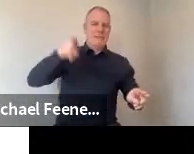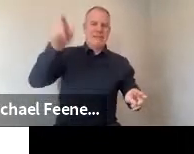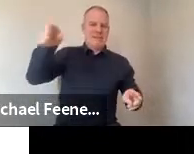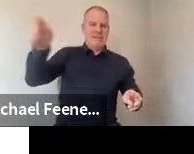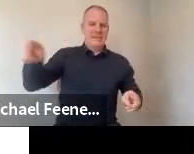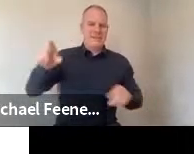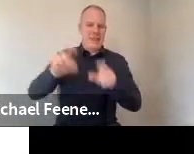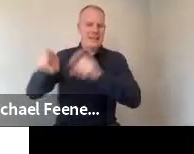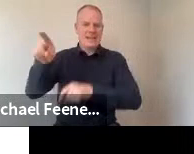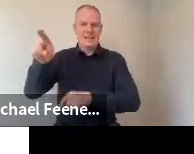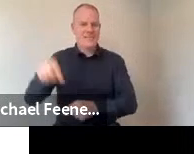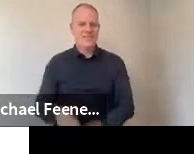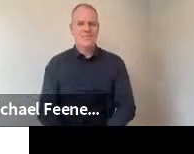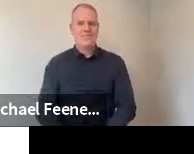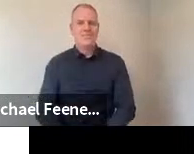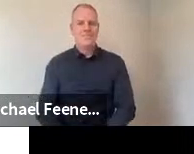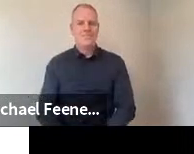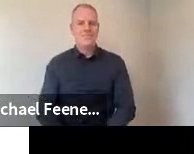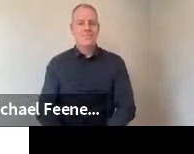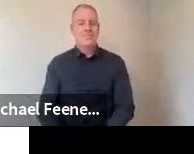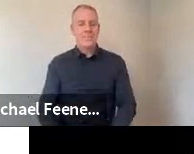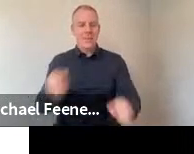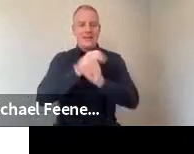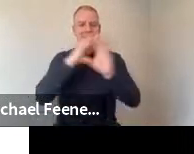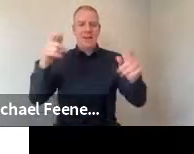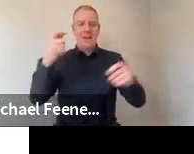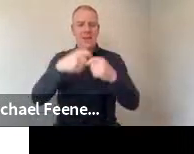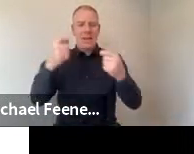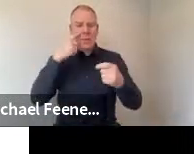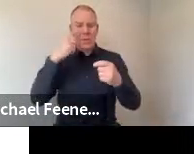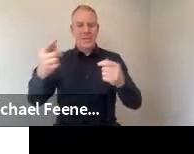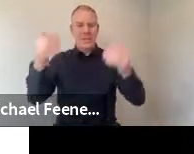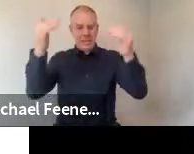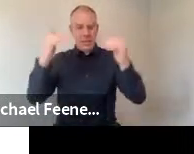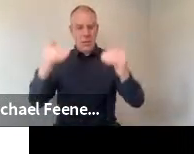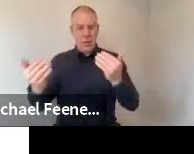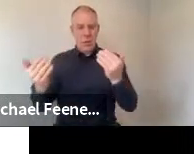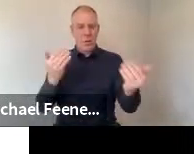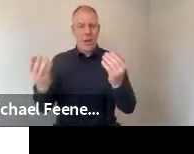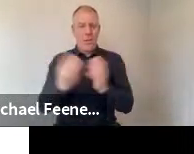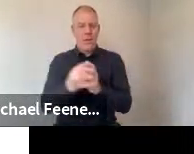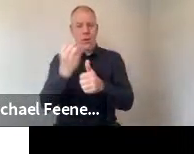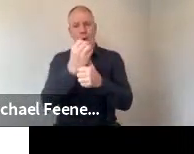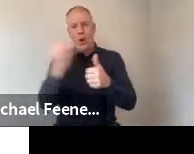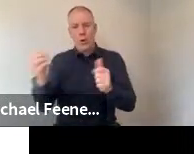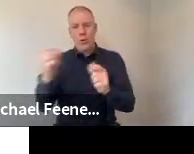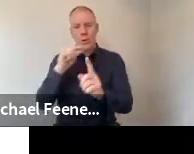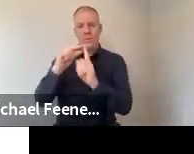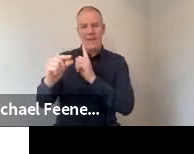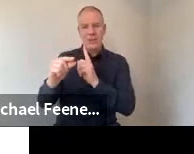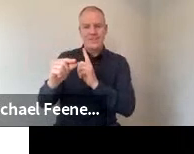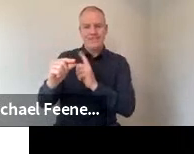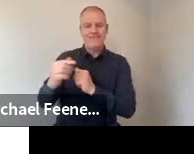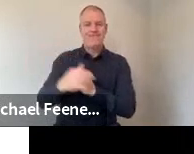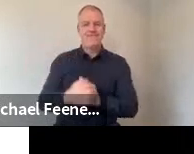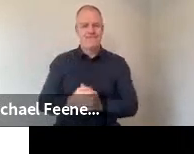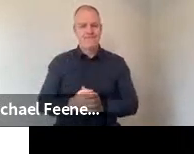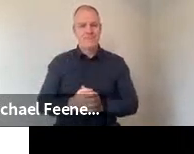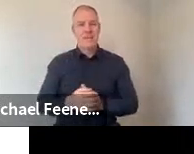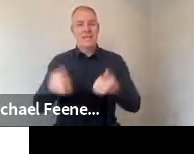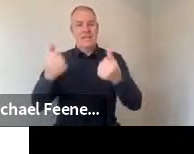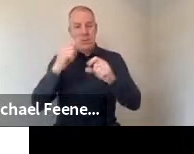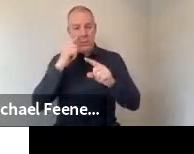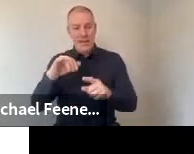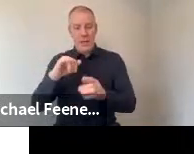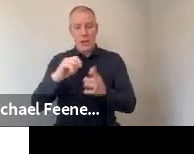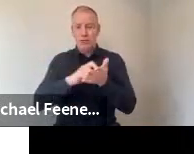And this becomes particularly clear when we look at some comparisons with other professions. So next you can see